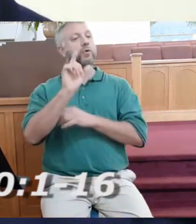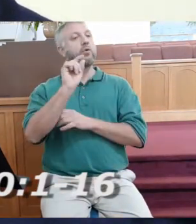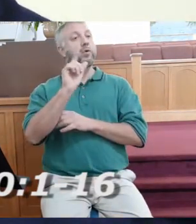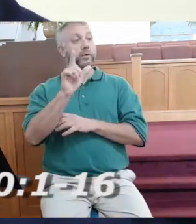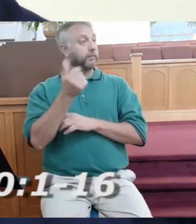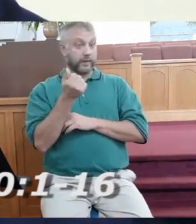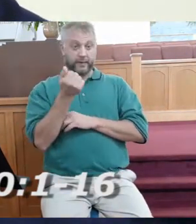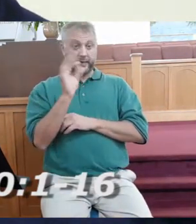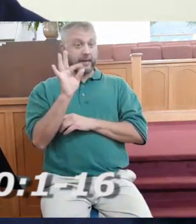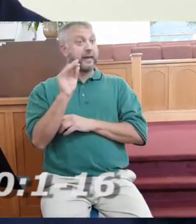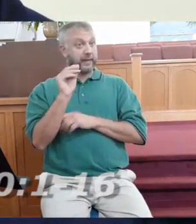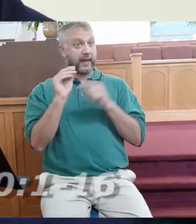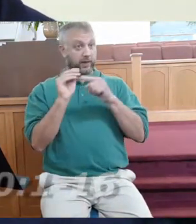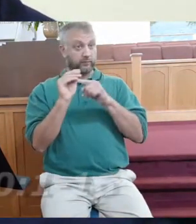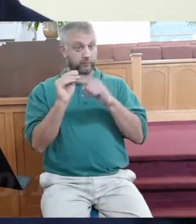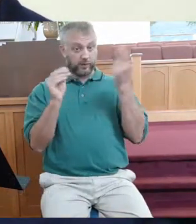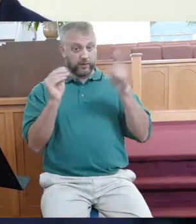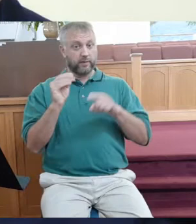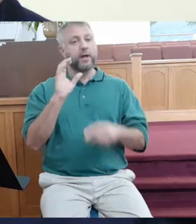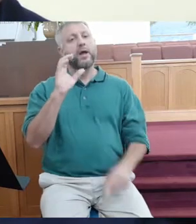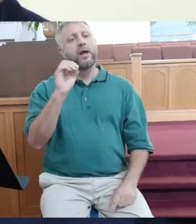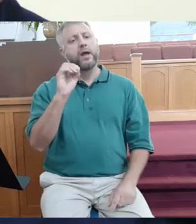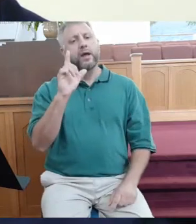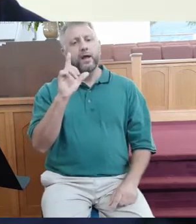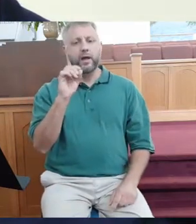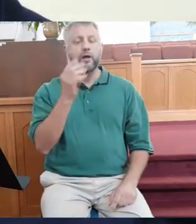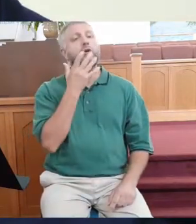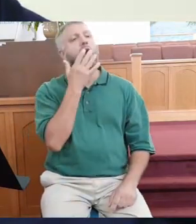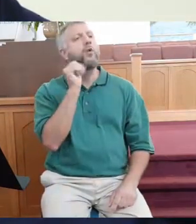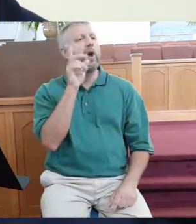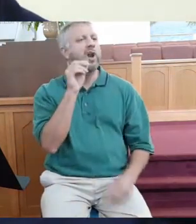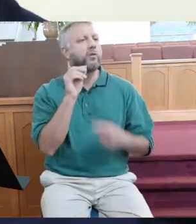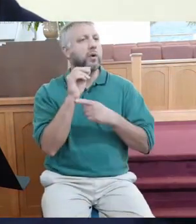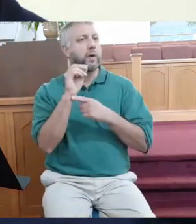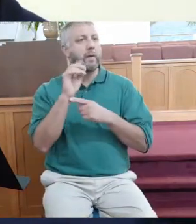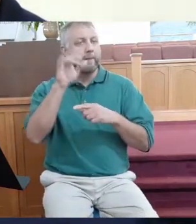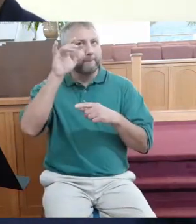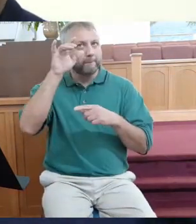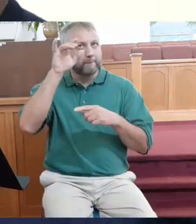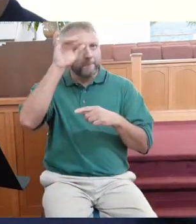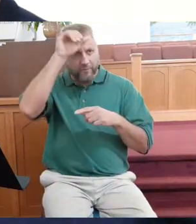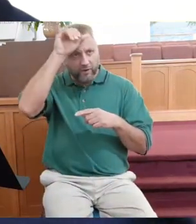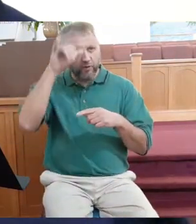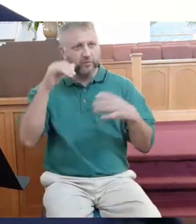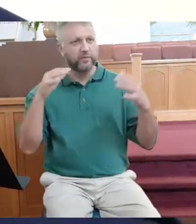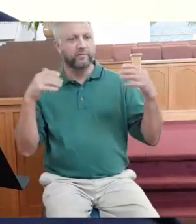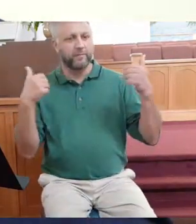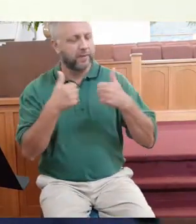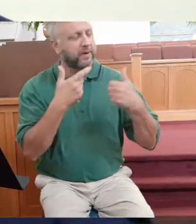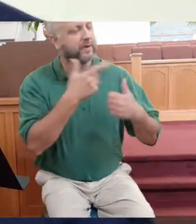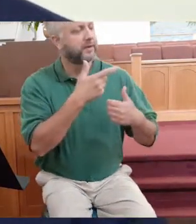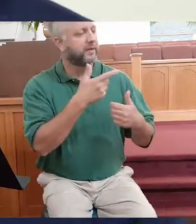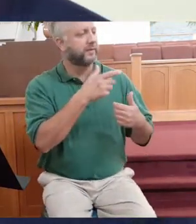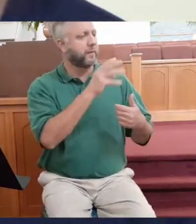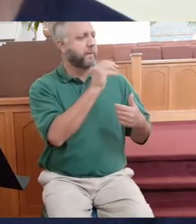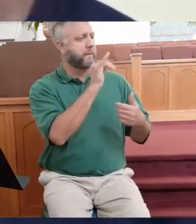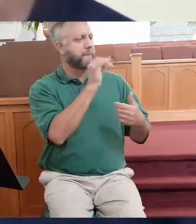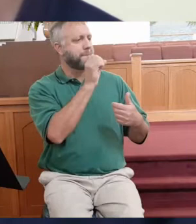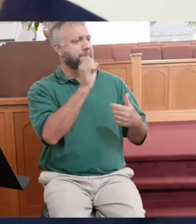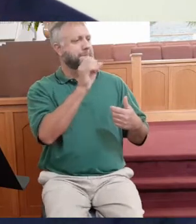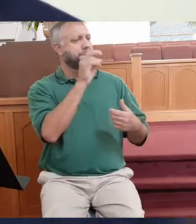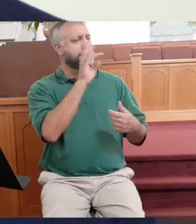in 1990 the Colorado Buffaloes played the Missouri Tigers in a college football game